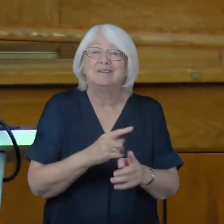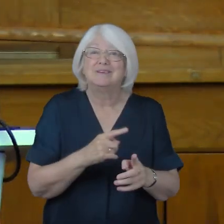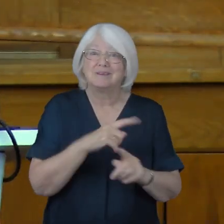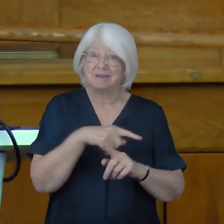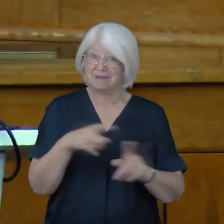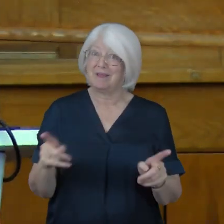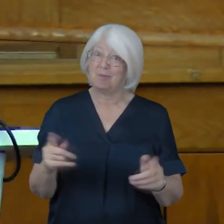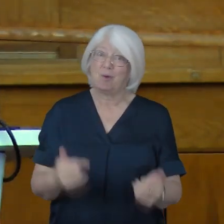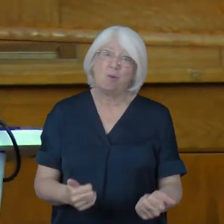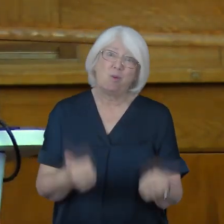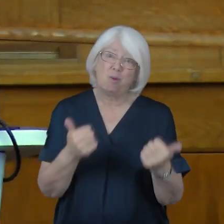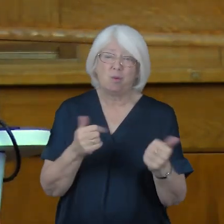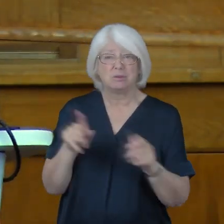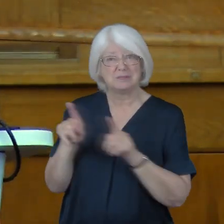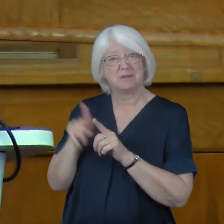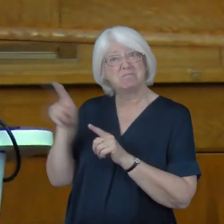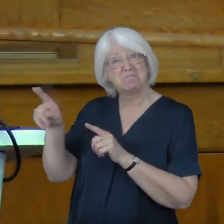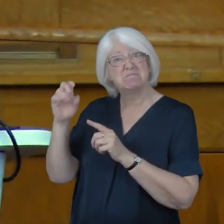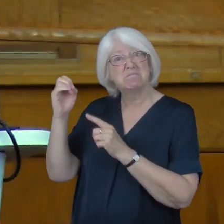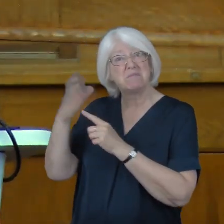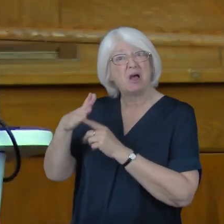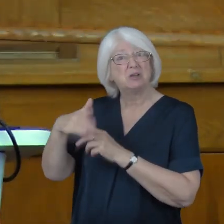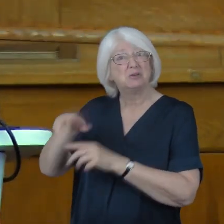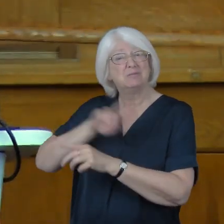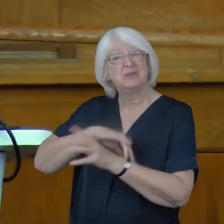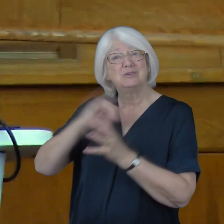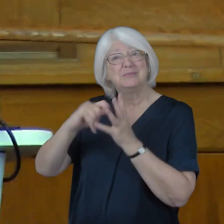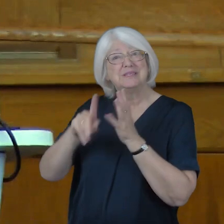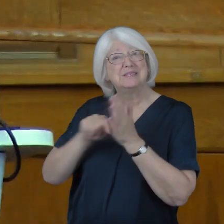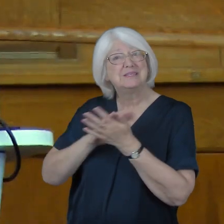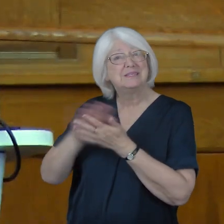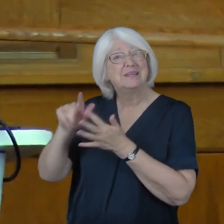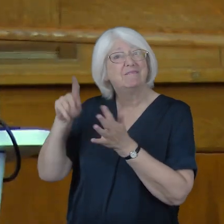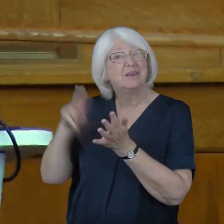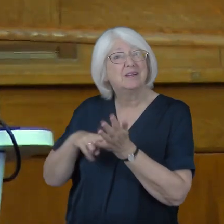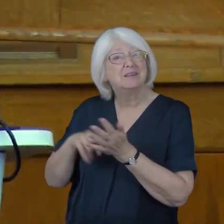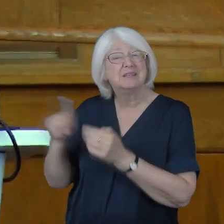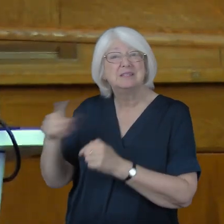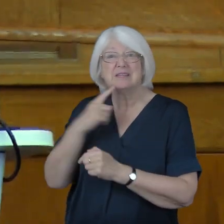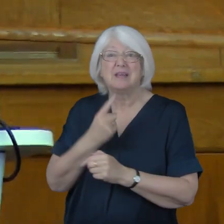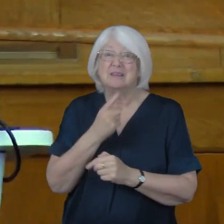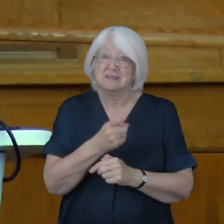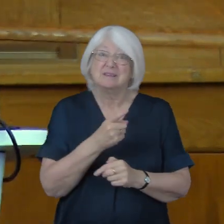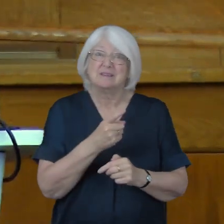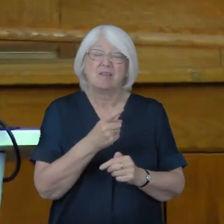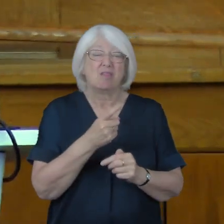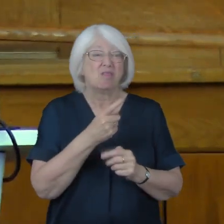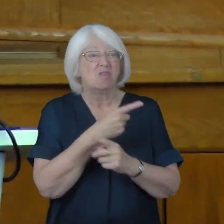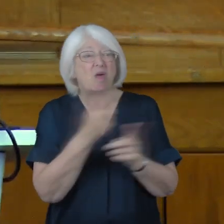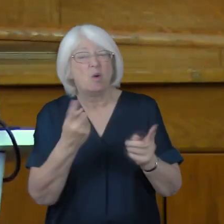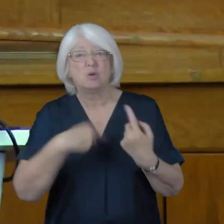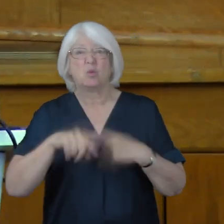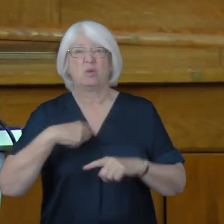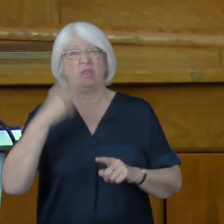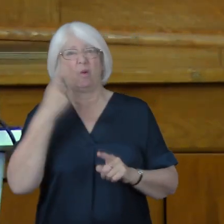As Archbishop Stephen said, the most humble, the most overlooked, and the most forgotten, giving everything.